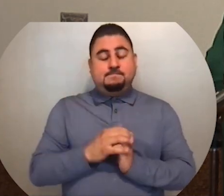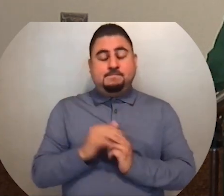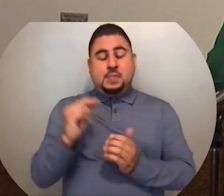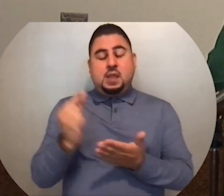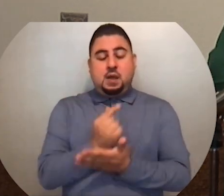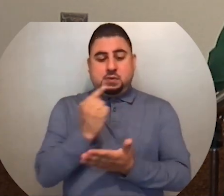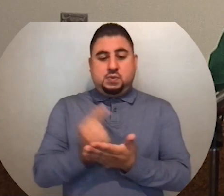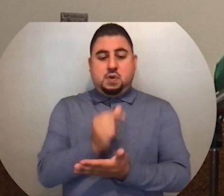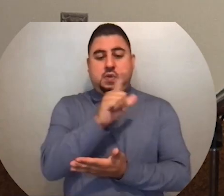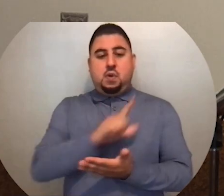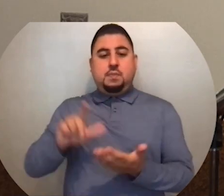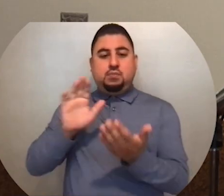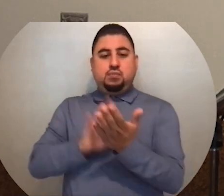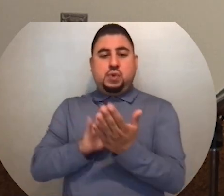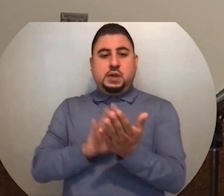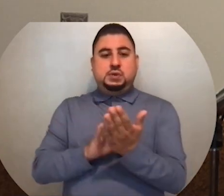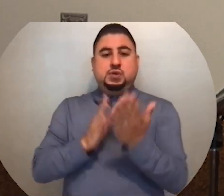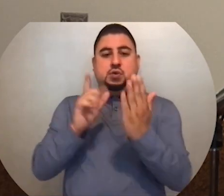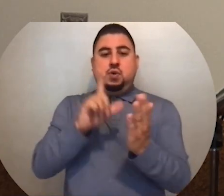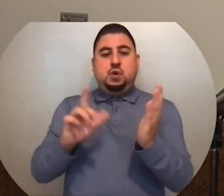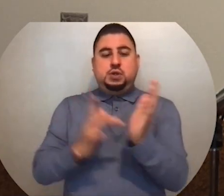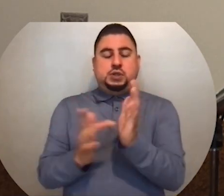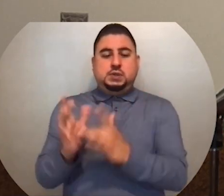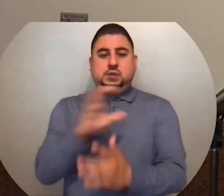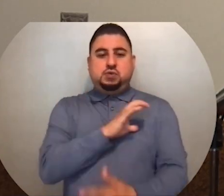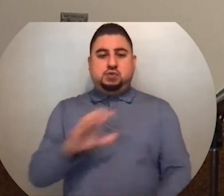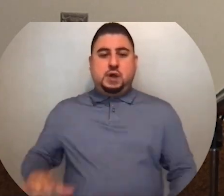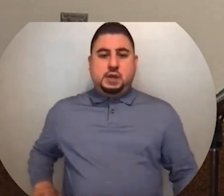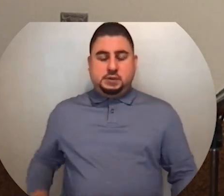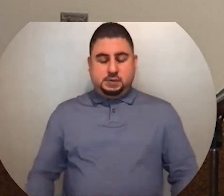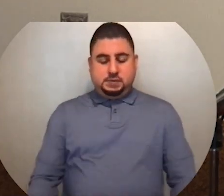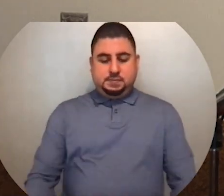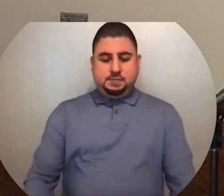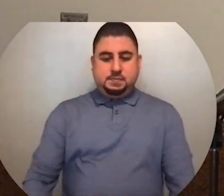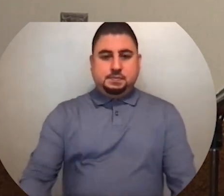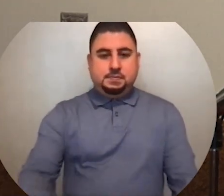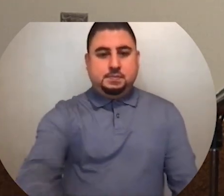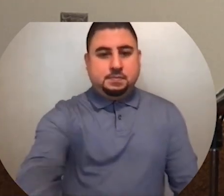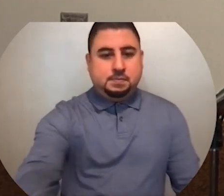The Gospel of the Lord. Praise to you, Lord Jesus Christ.